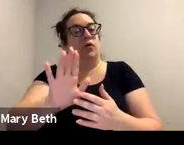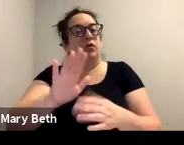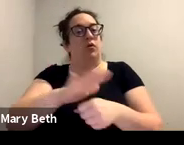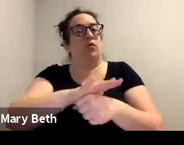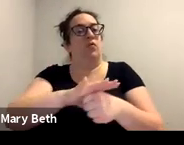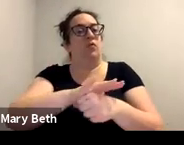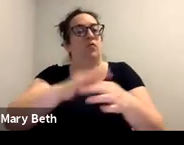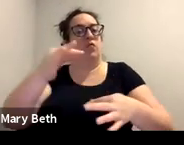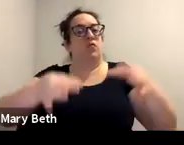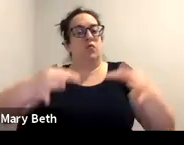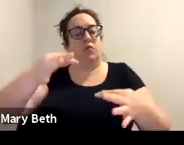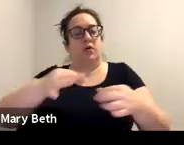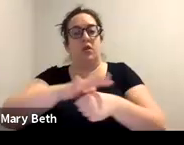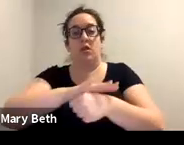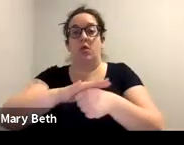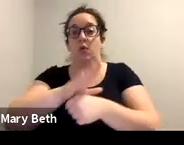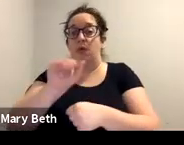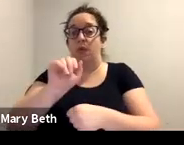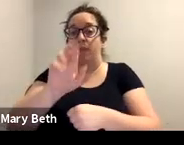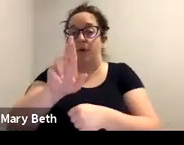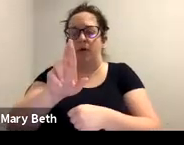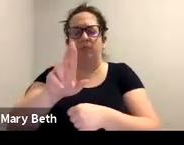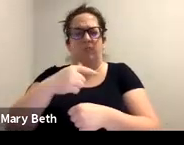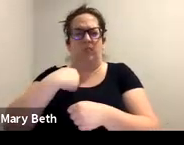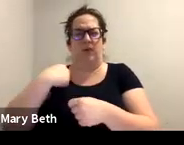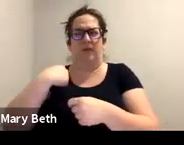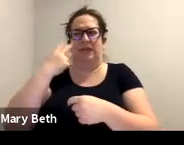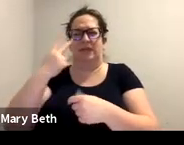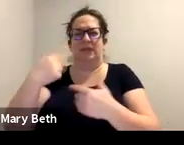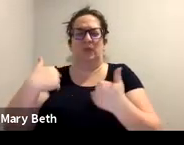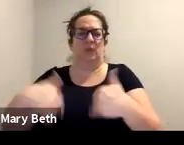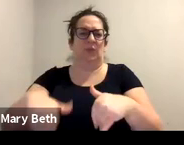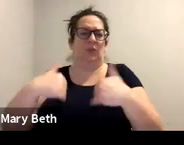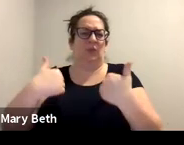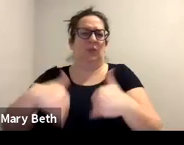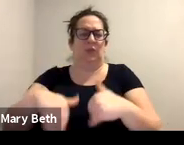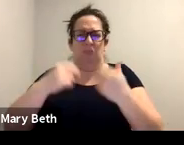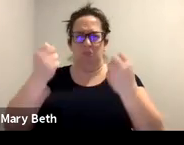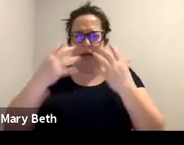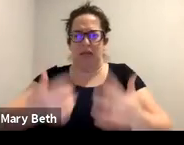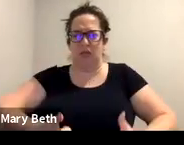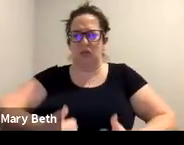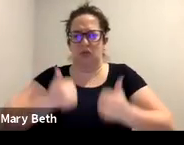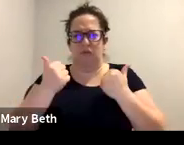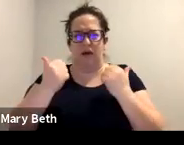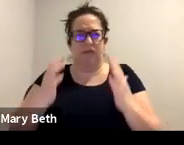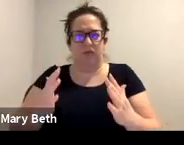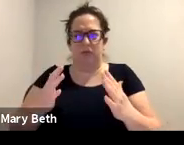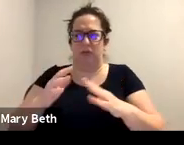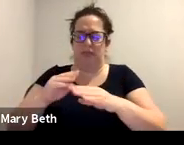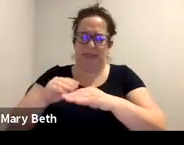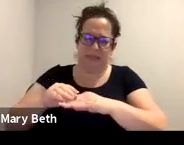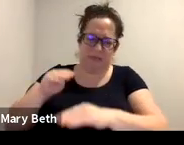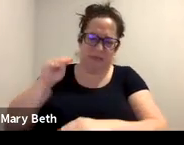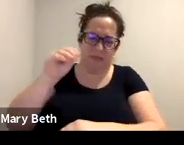we've seen survivors spend so much money on a really, really terrible, basically shitty attorney who does not